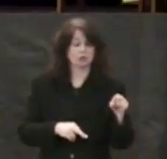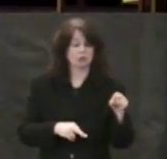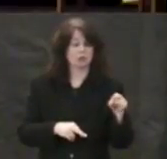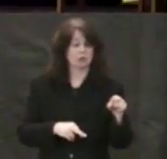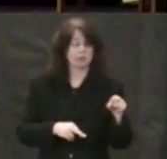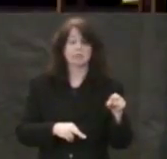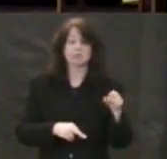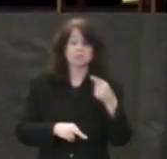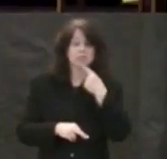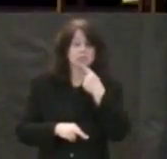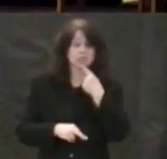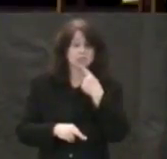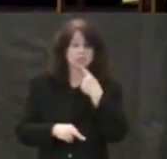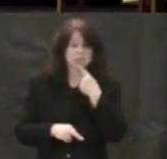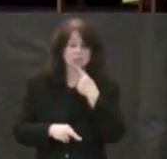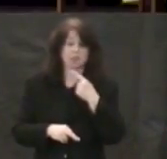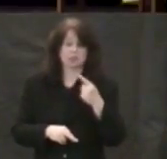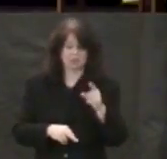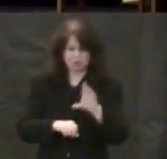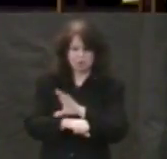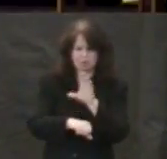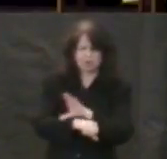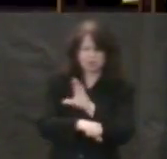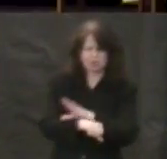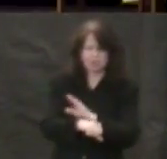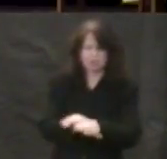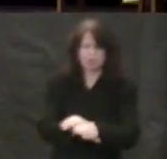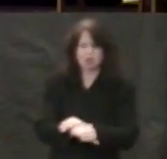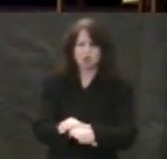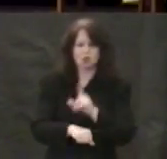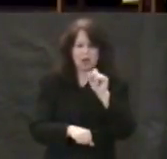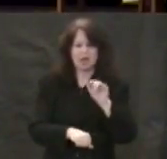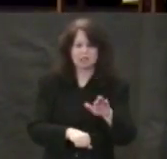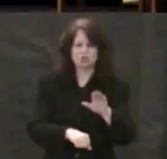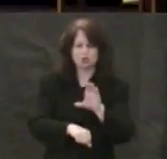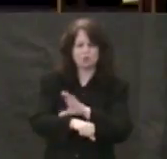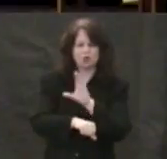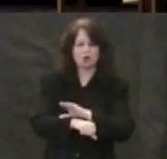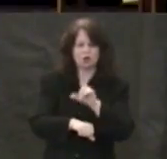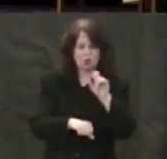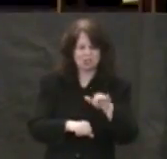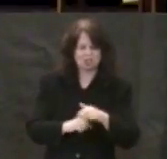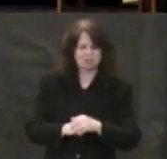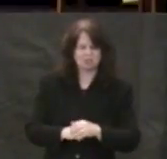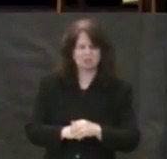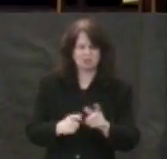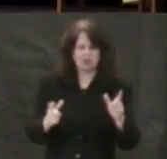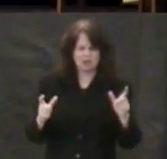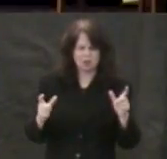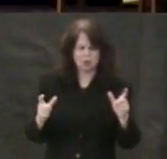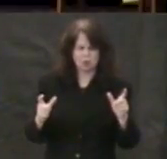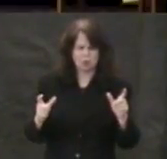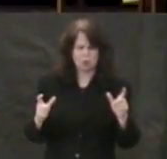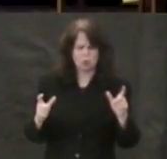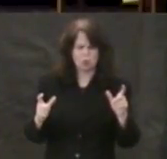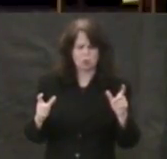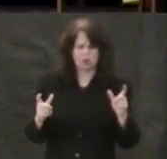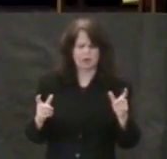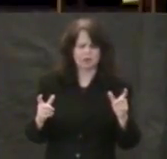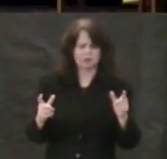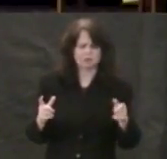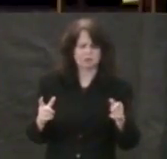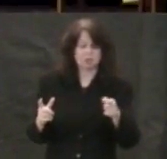app for that. Yeah, some think that technology will save us, but that is a